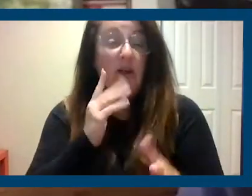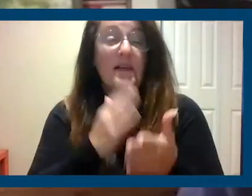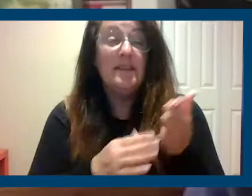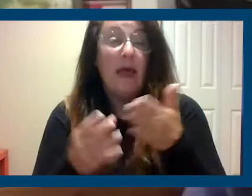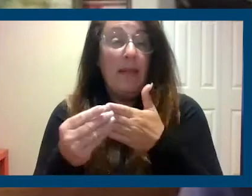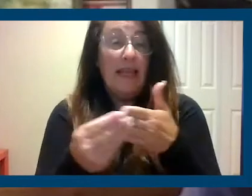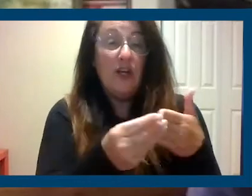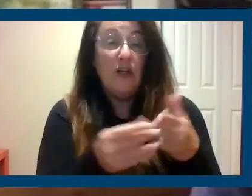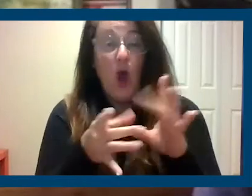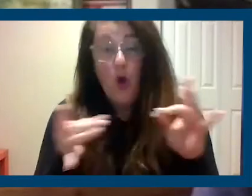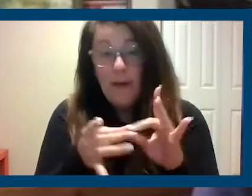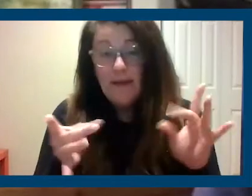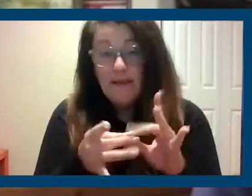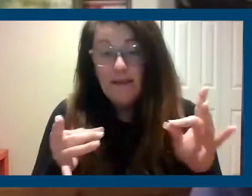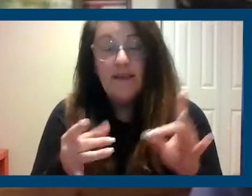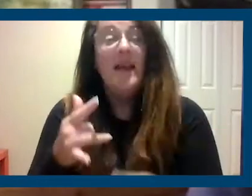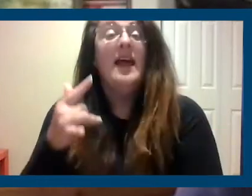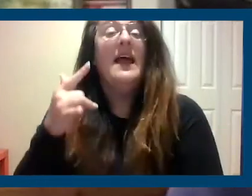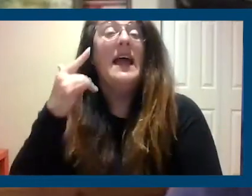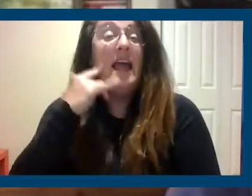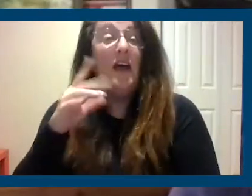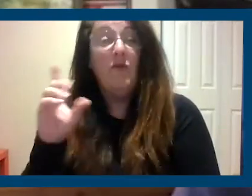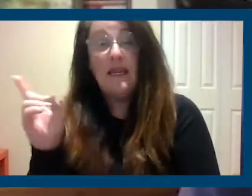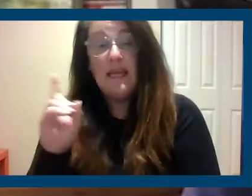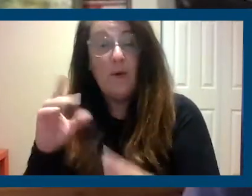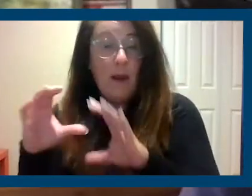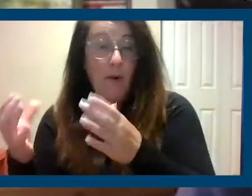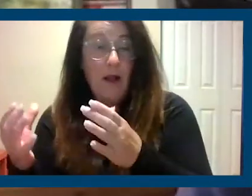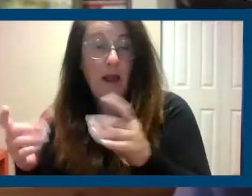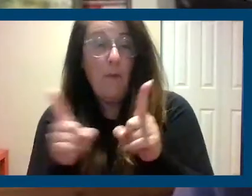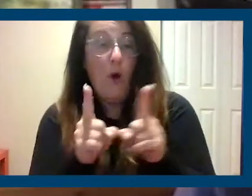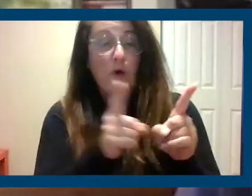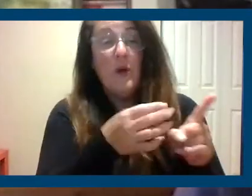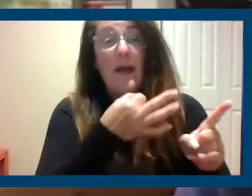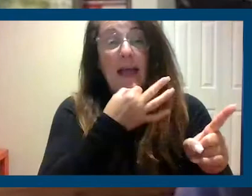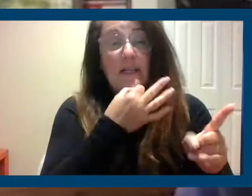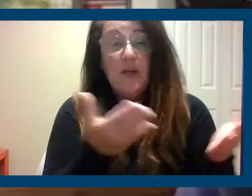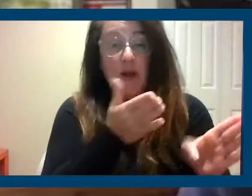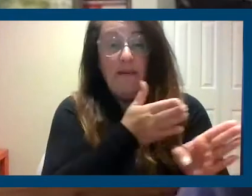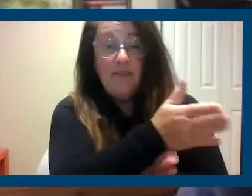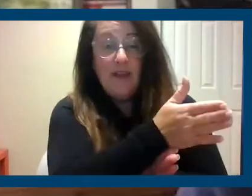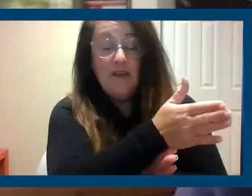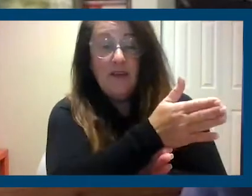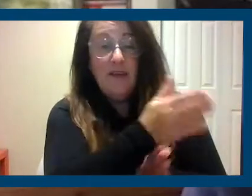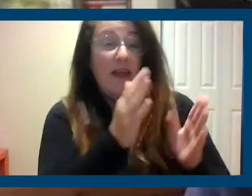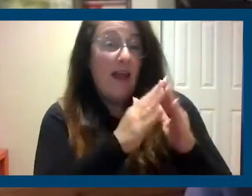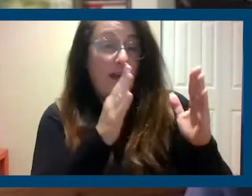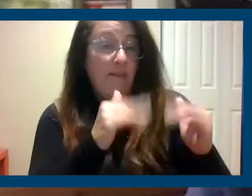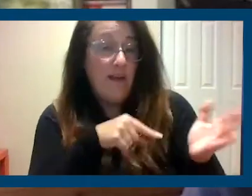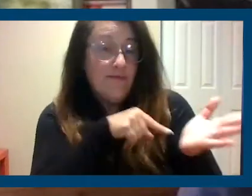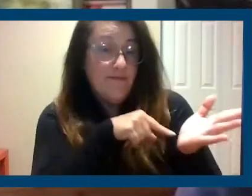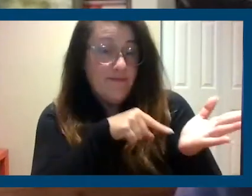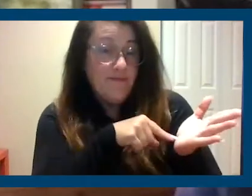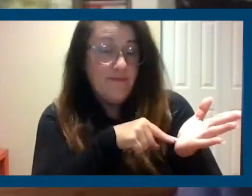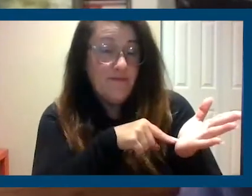both within the California Democratic Party, but experts in the field of housing to talk to us about